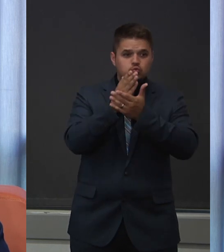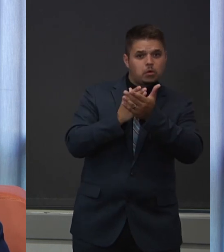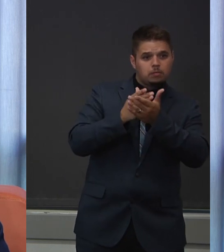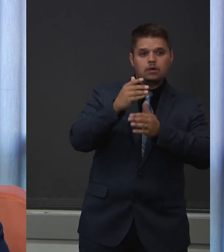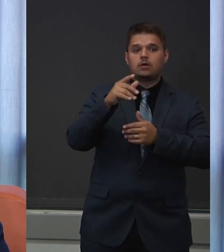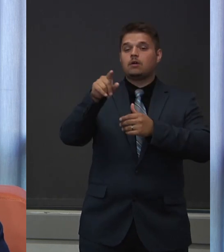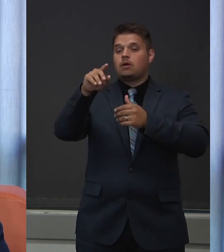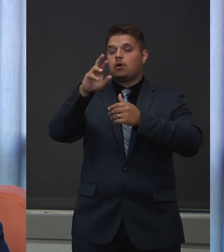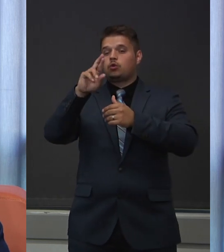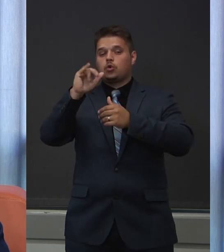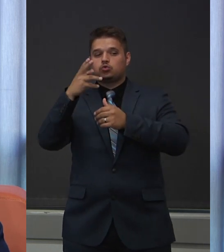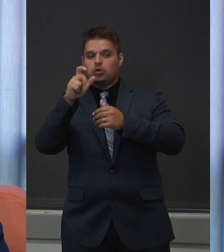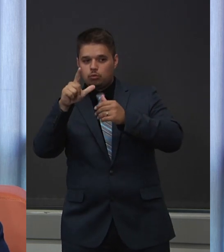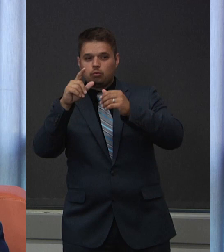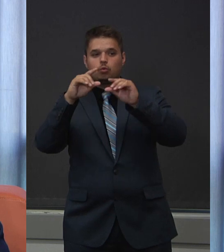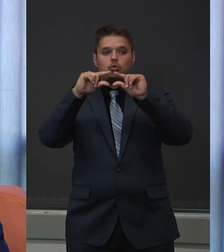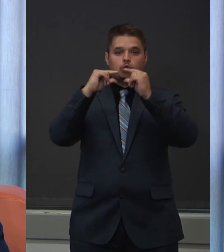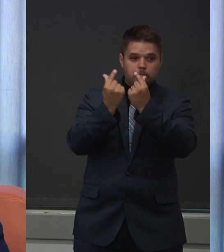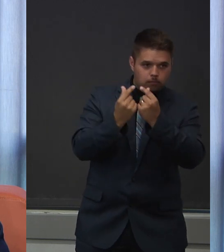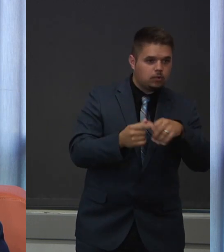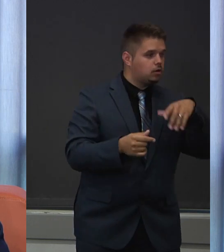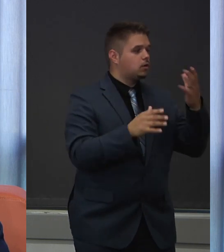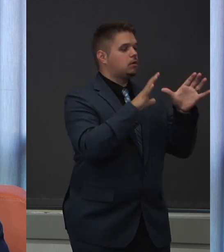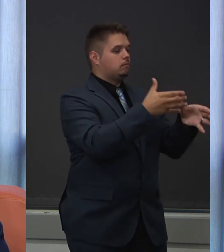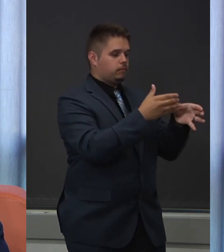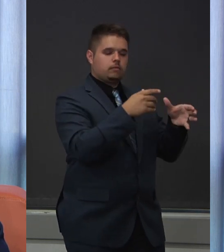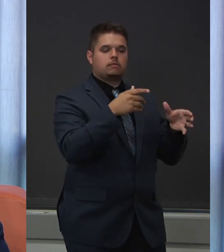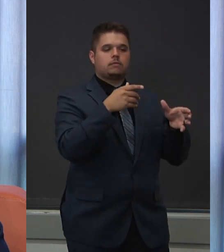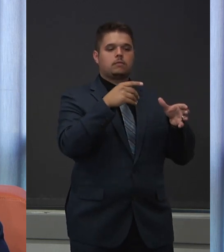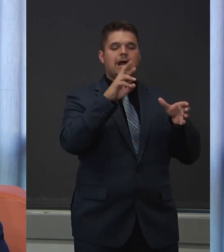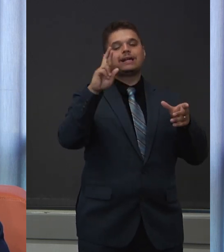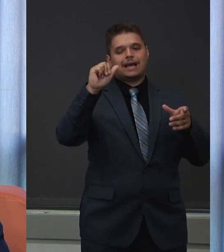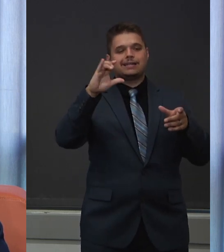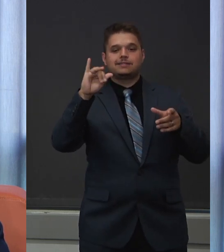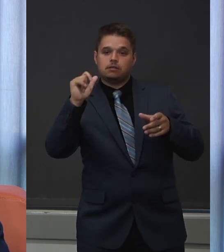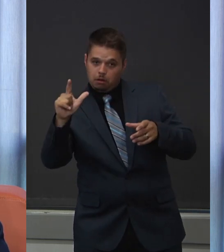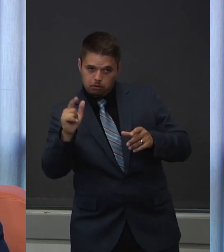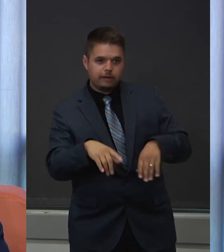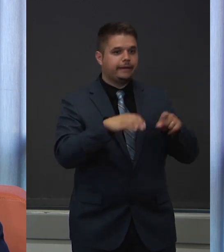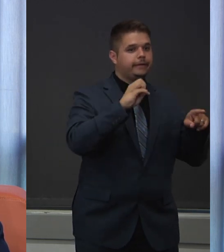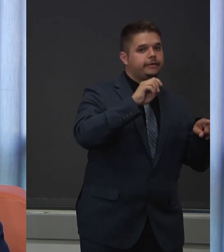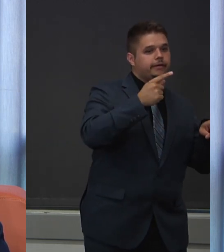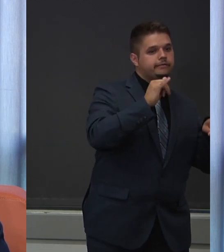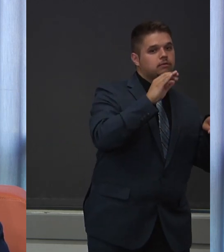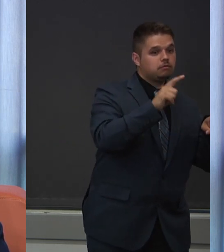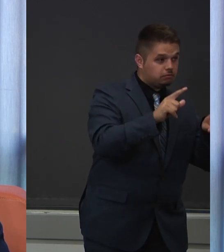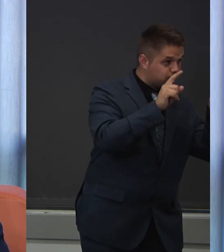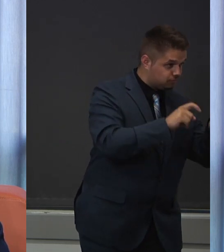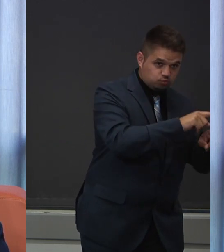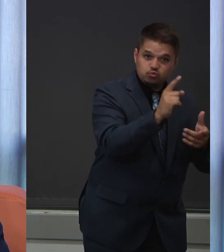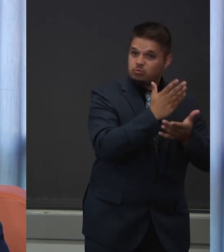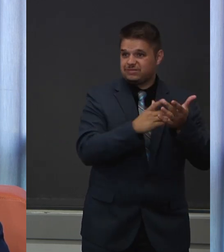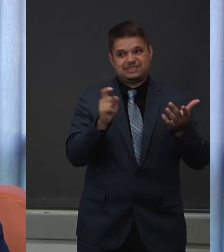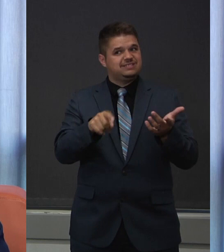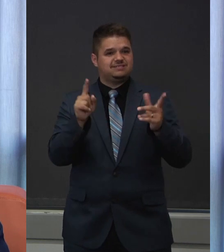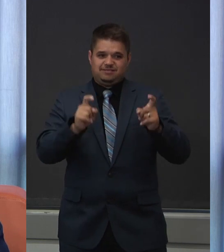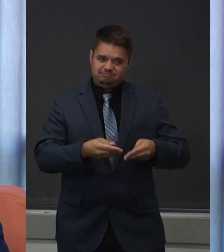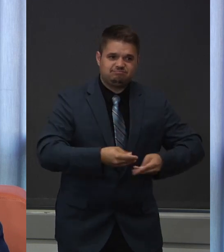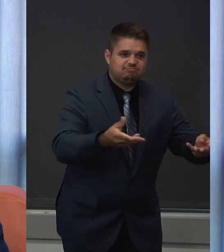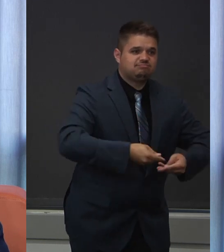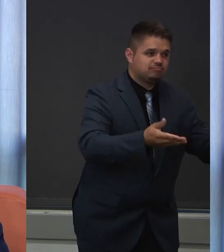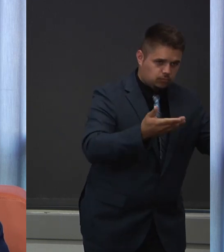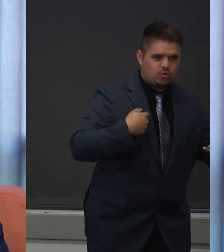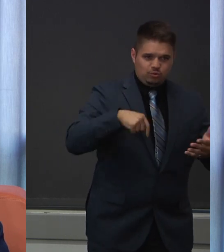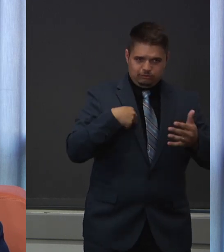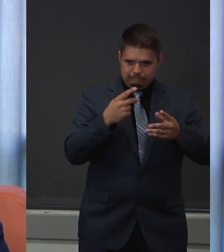communities may be appropriate for testing without symptoms, too, because we want to make sure that we get a handle on COVID-19 in those communities.